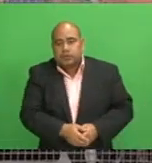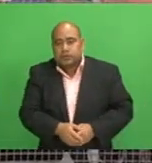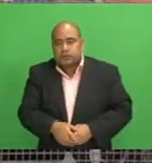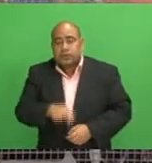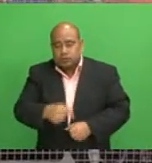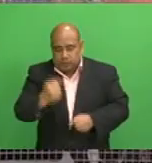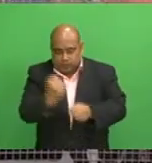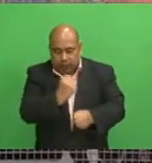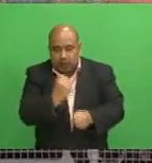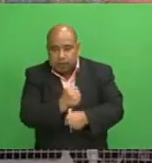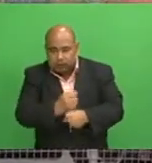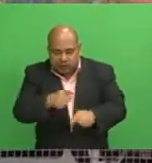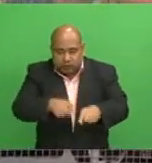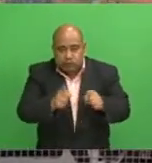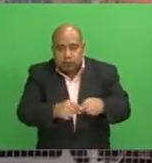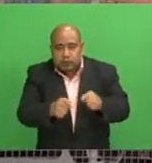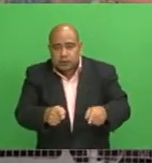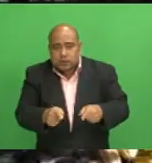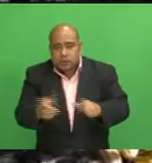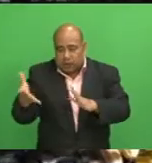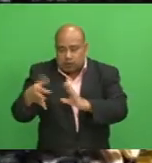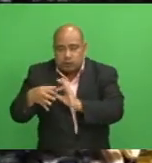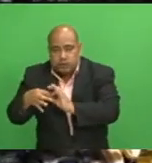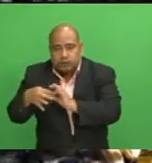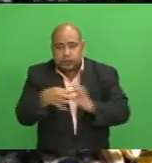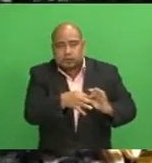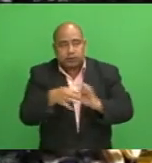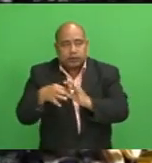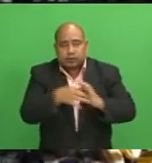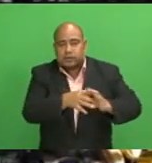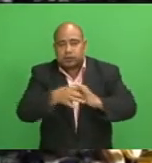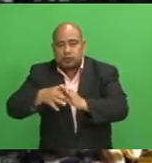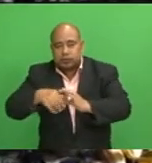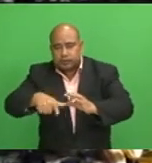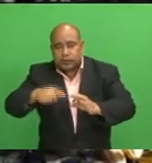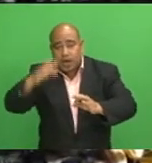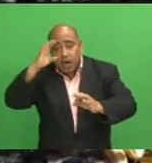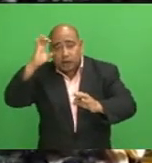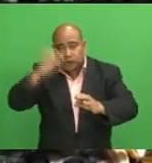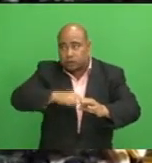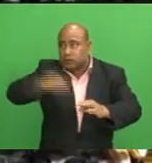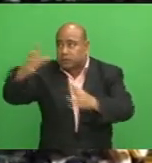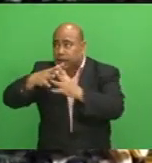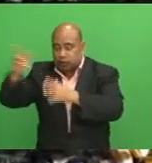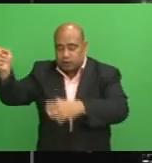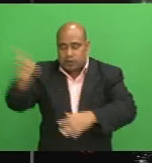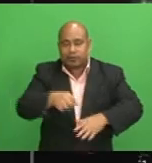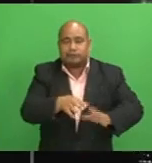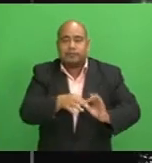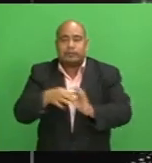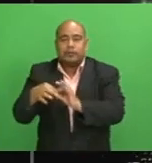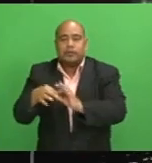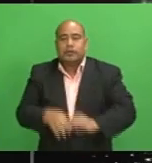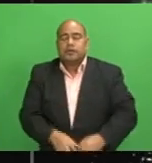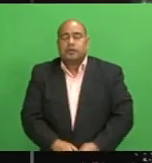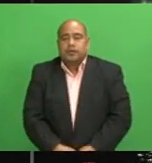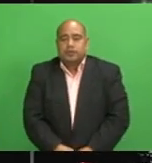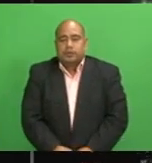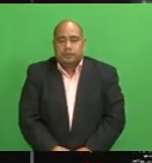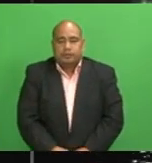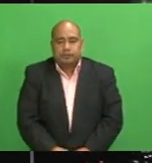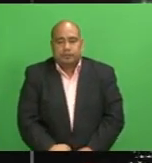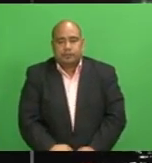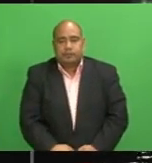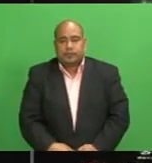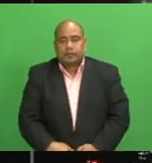improving bilateral relations in trade between the two countries. Apiniso Angarondobu, FBC News. The Rarawai mill and bar